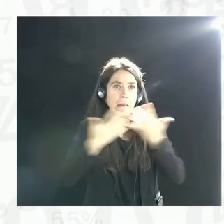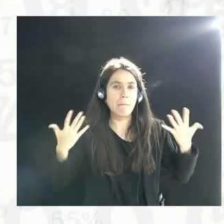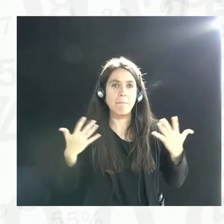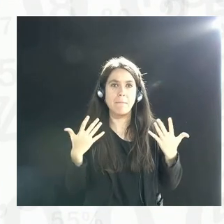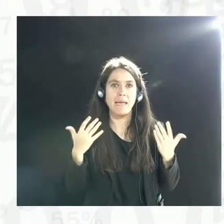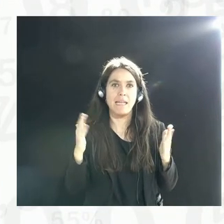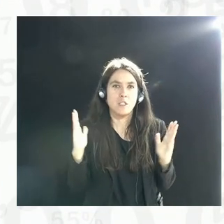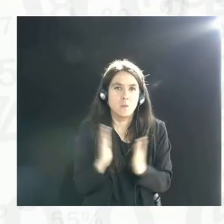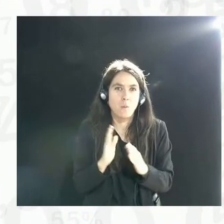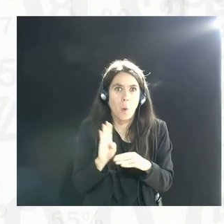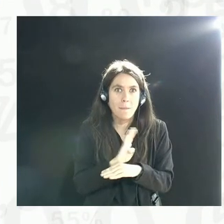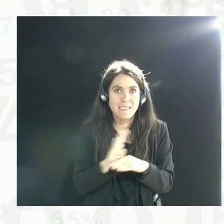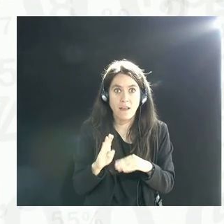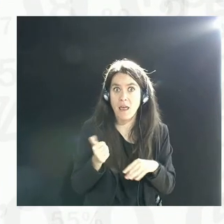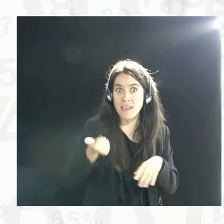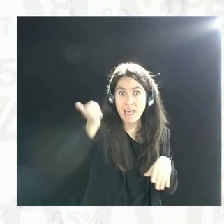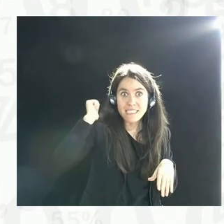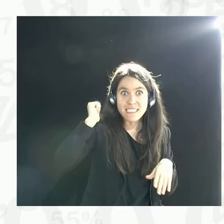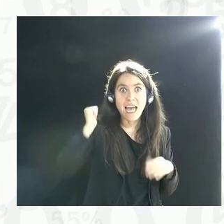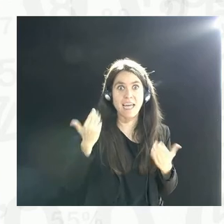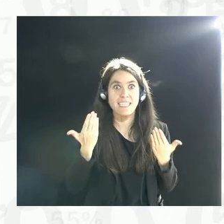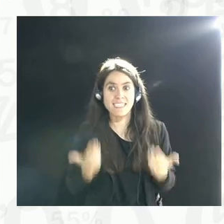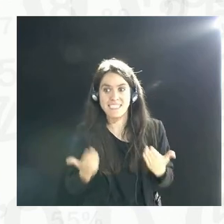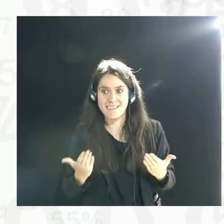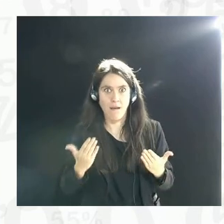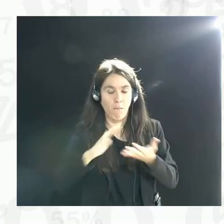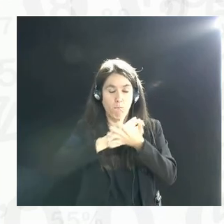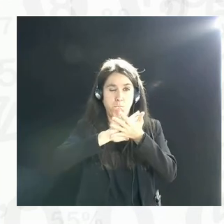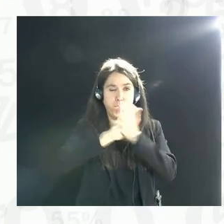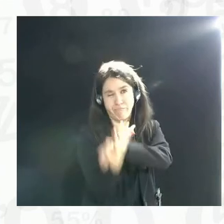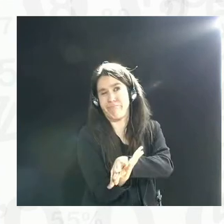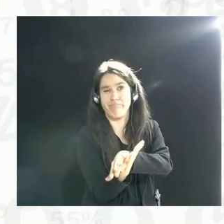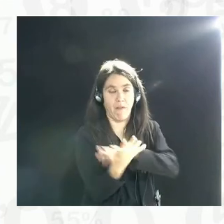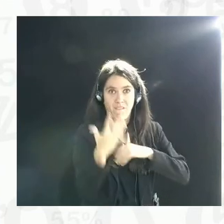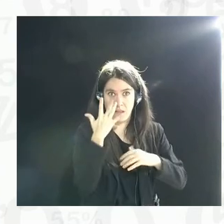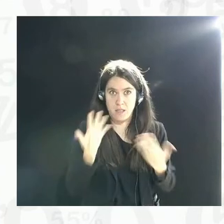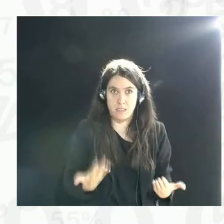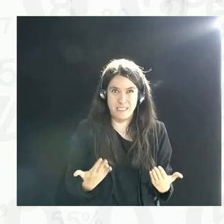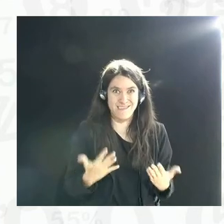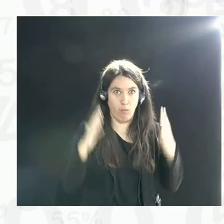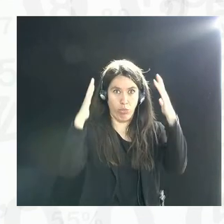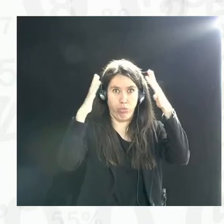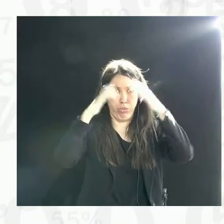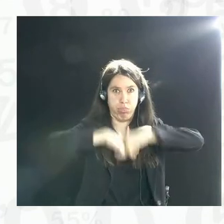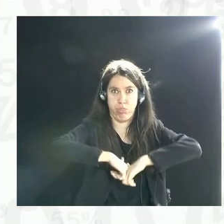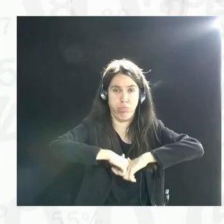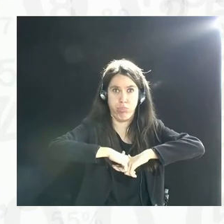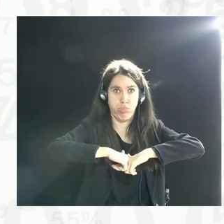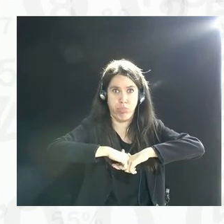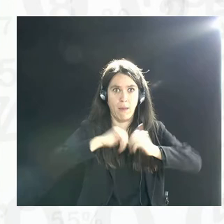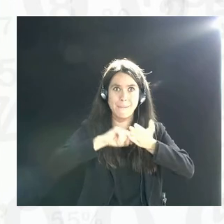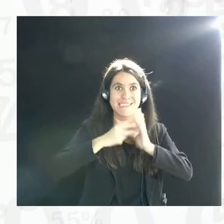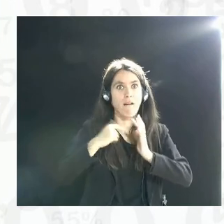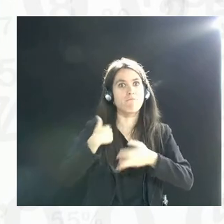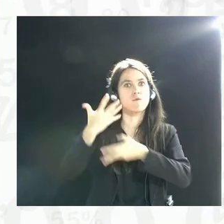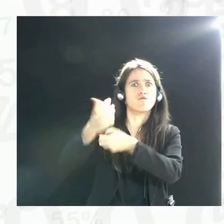And boom, yesterday, today, suddenly it was all gone. And theoretically, that would mean, okay, the trust